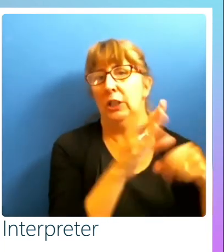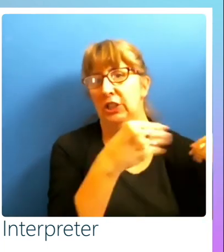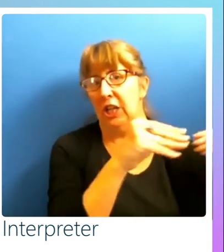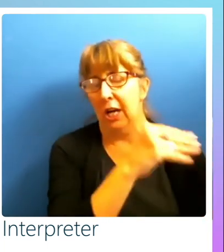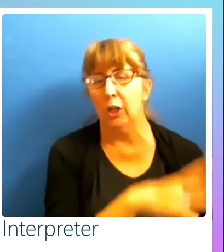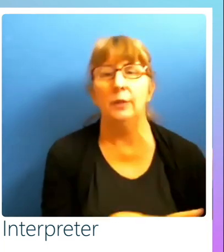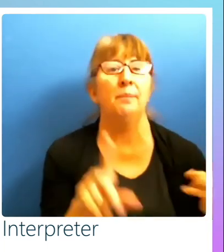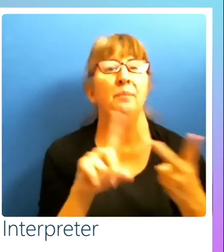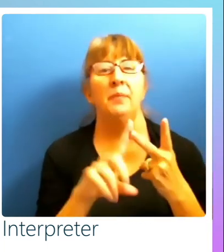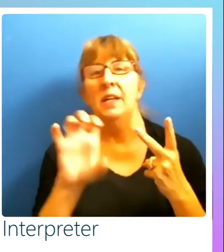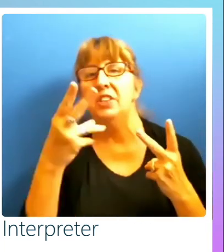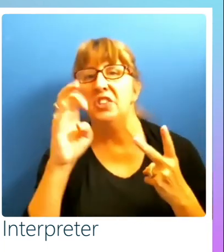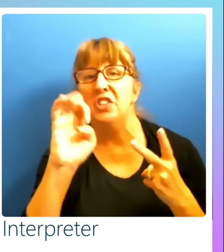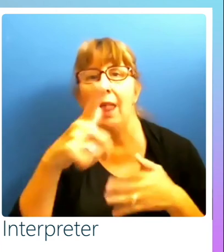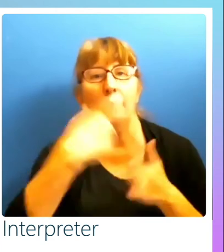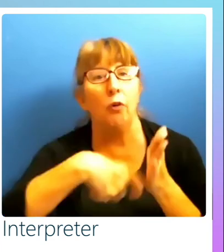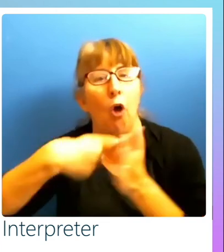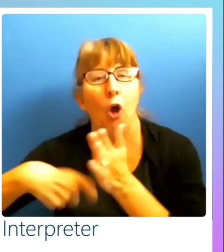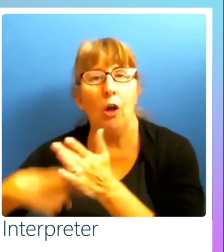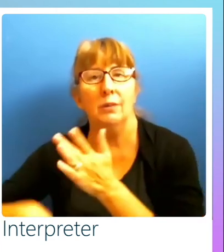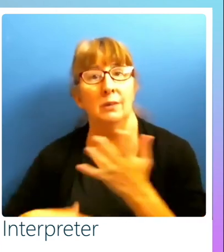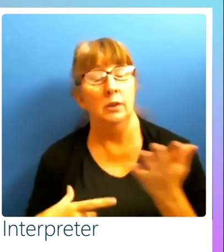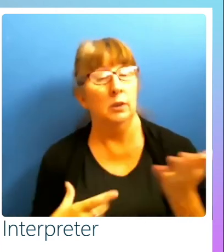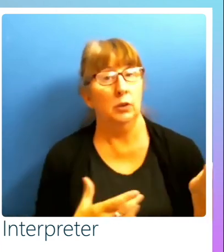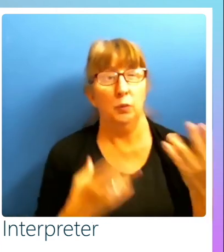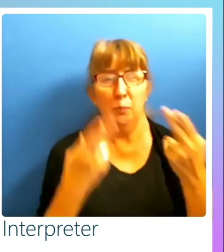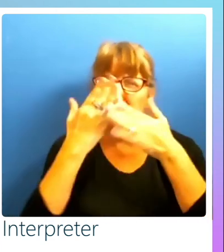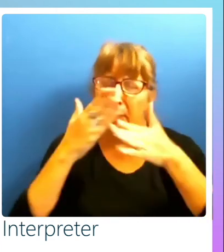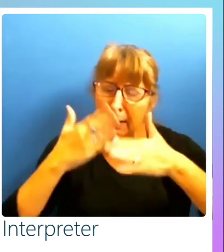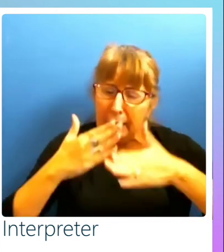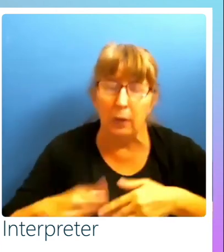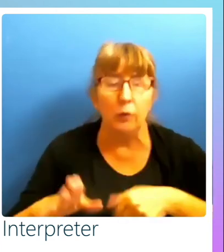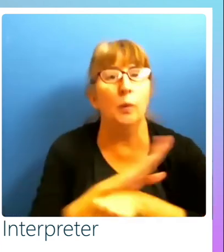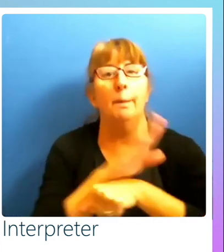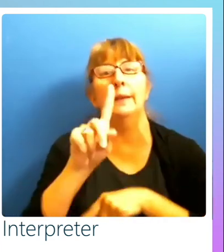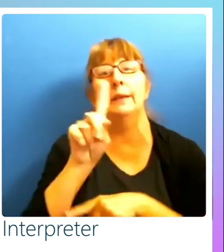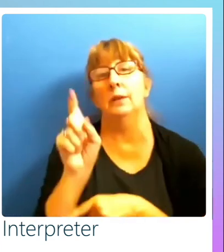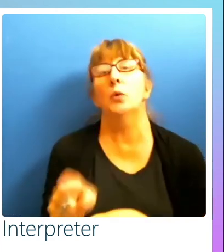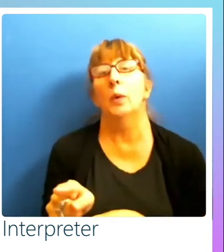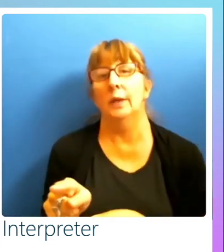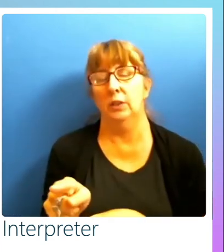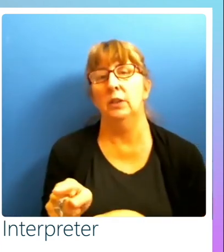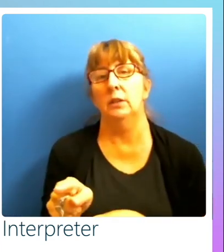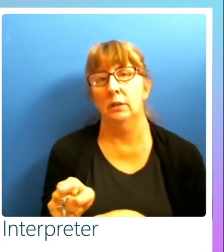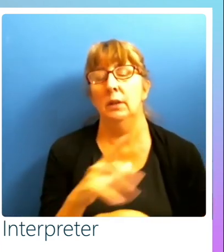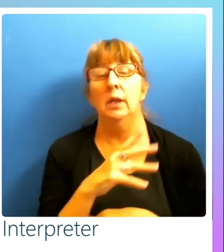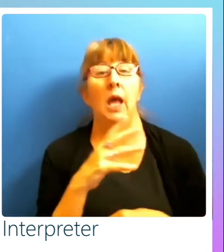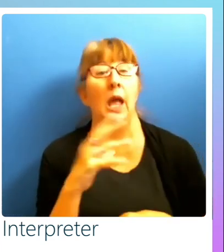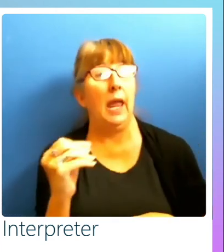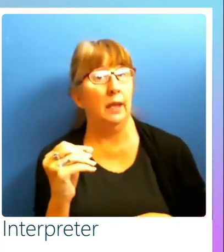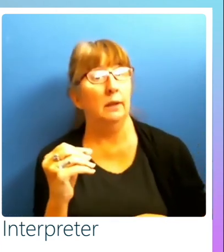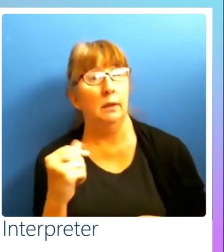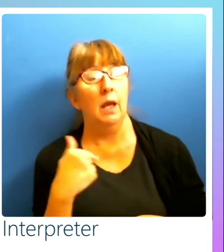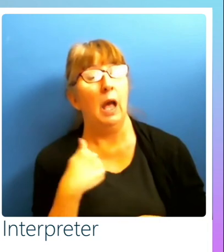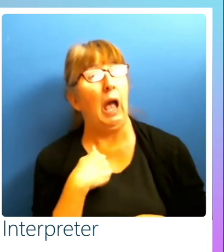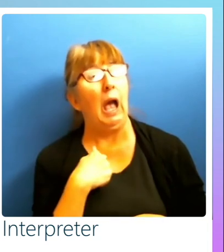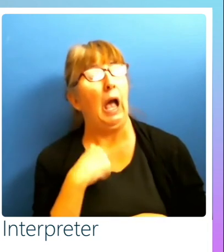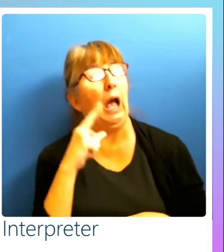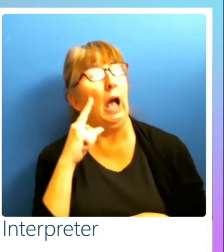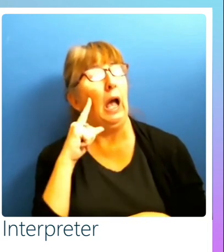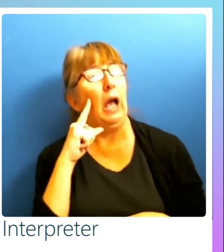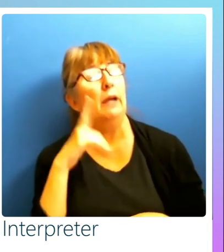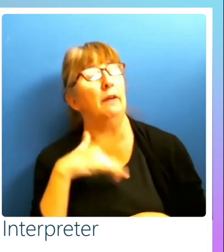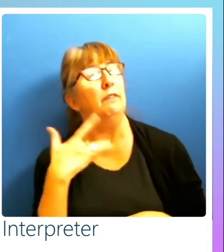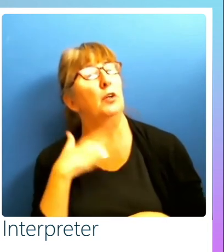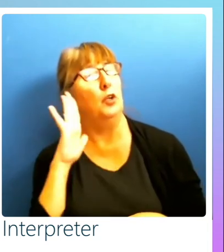and those types of things. So break it, bring it down into a business question. And I would I would bet you're going to be able to back them into a